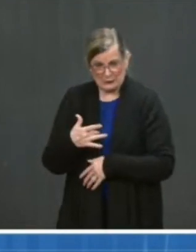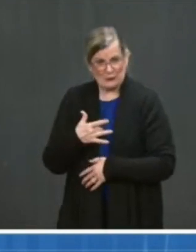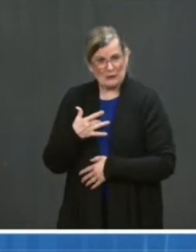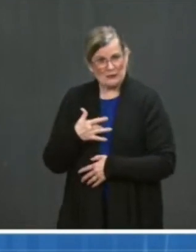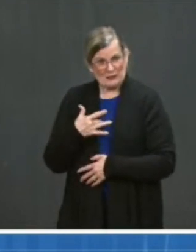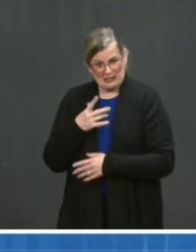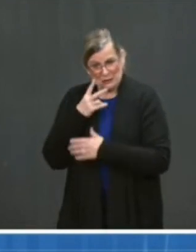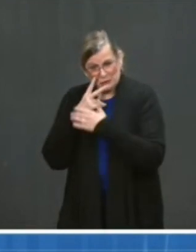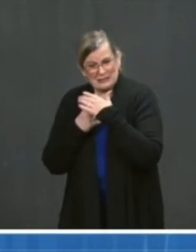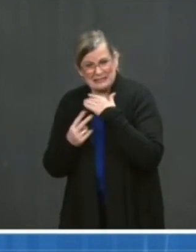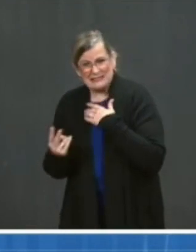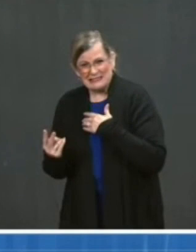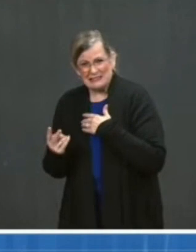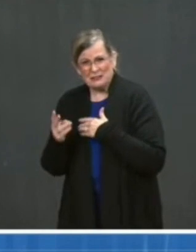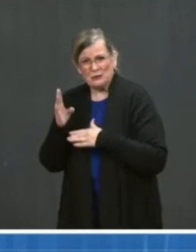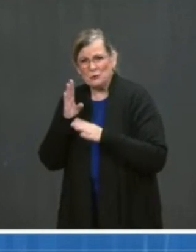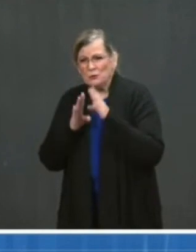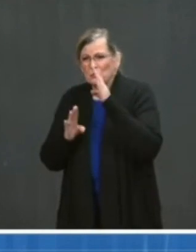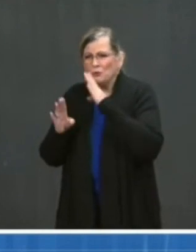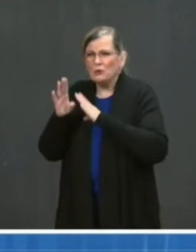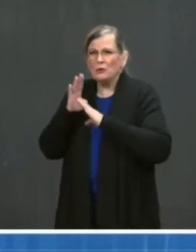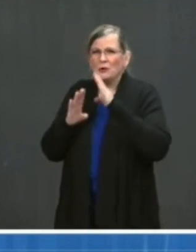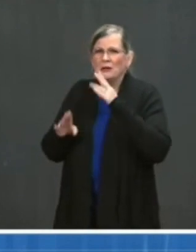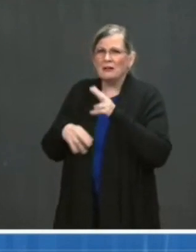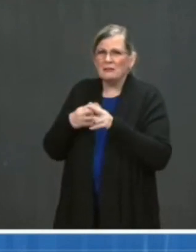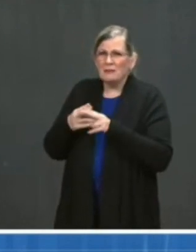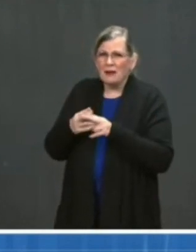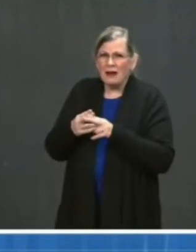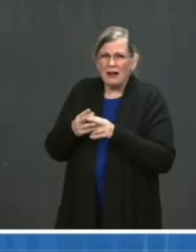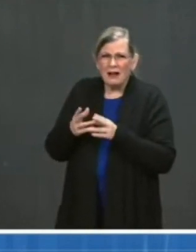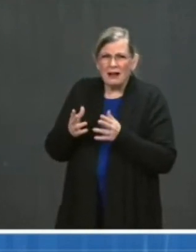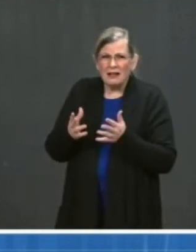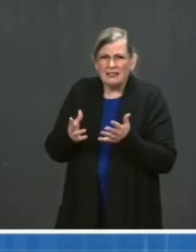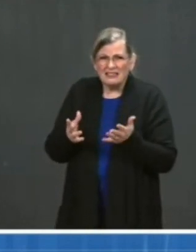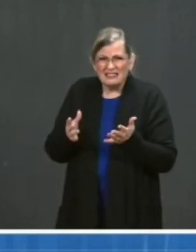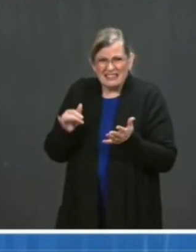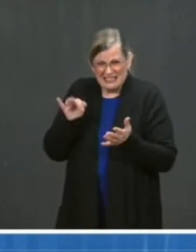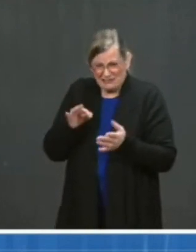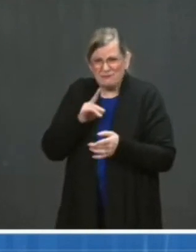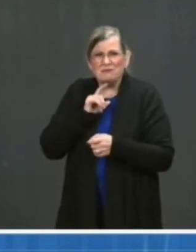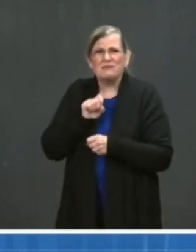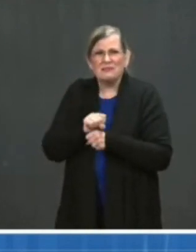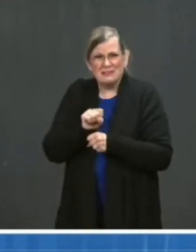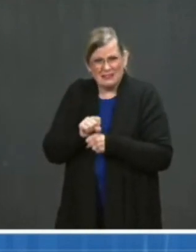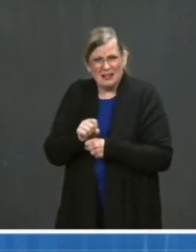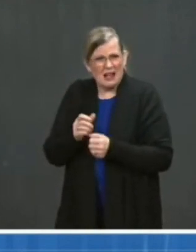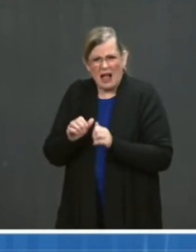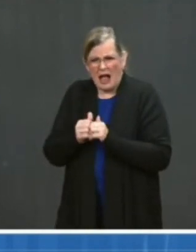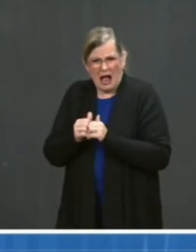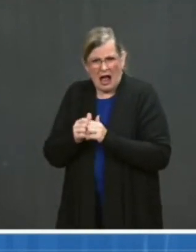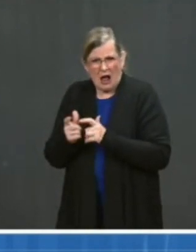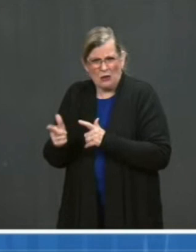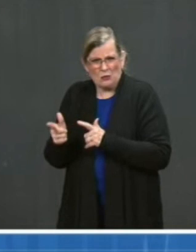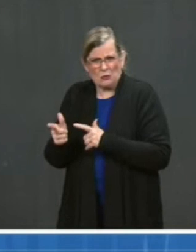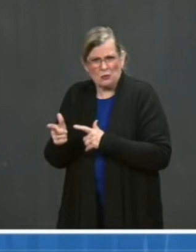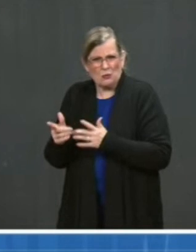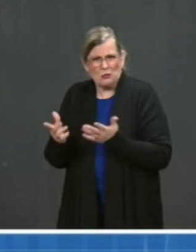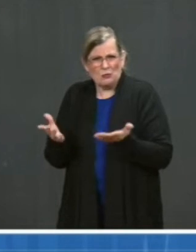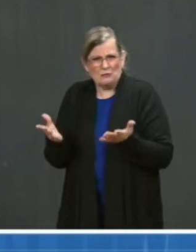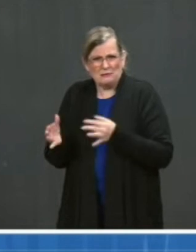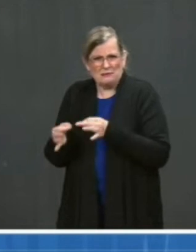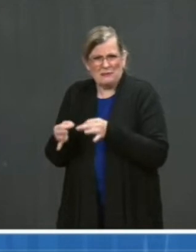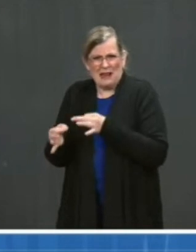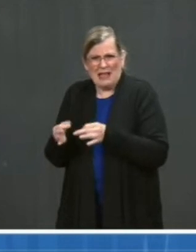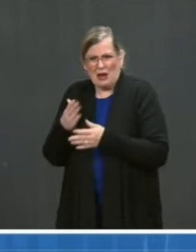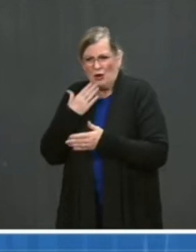And if so, how do you square that with these new guidelines today? Dr. Thank you for that question. It's our responsibility at the CDC